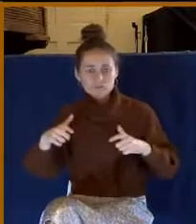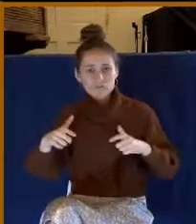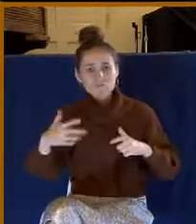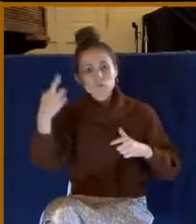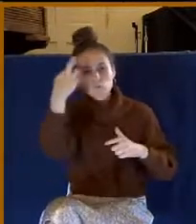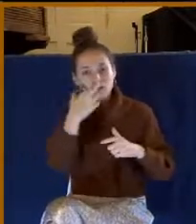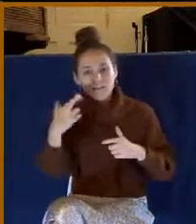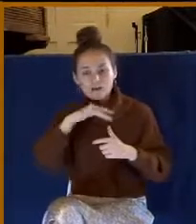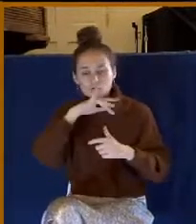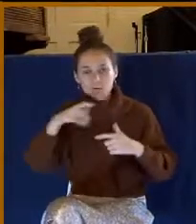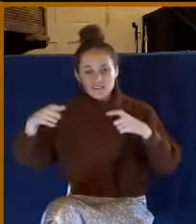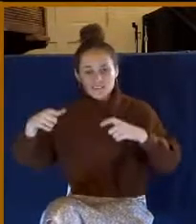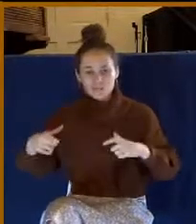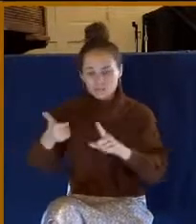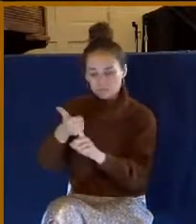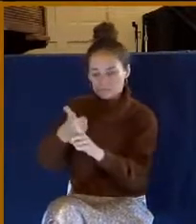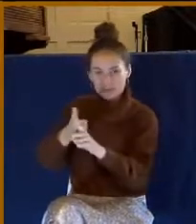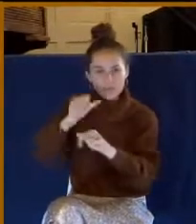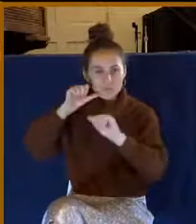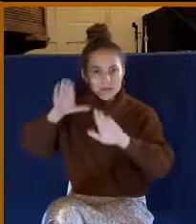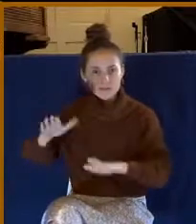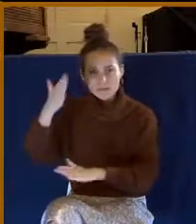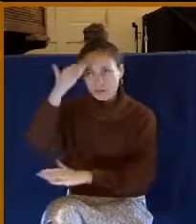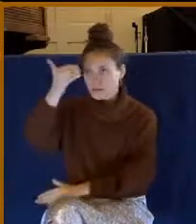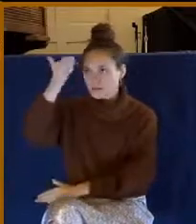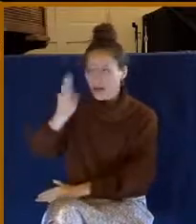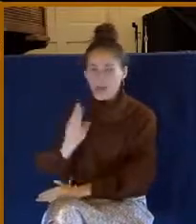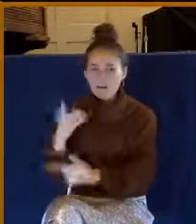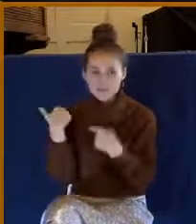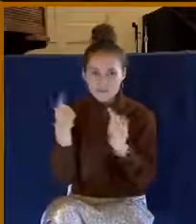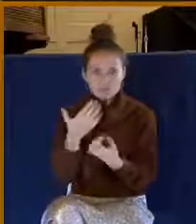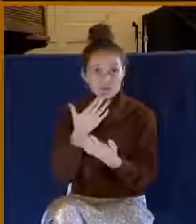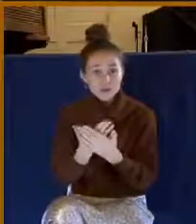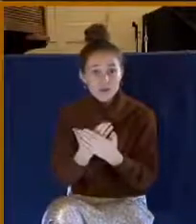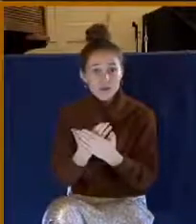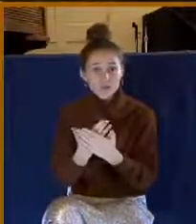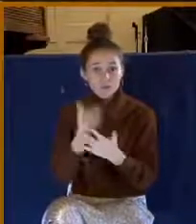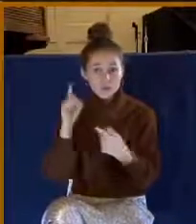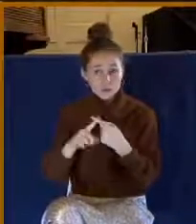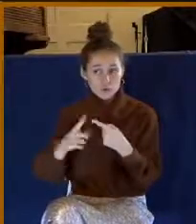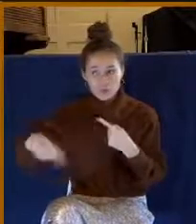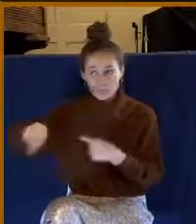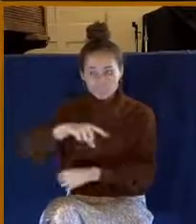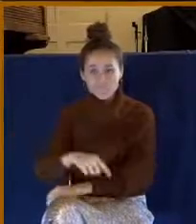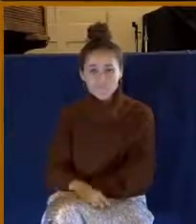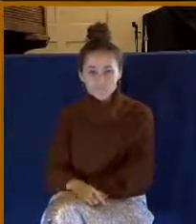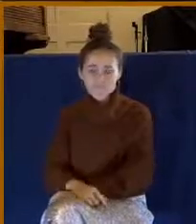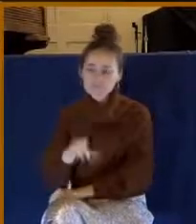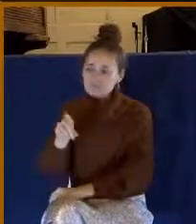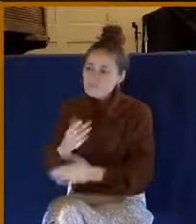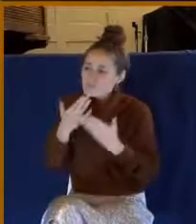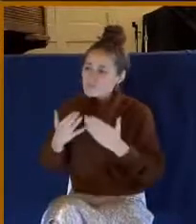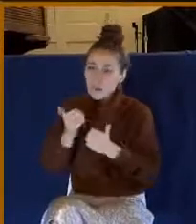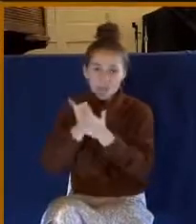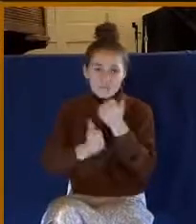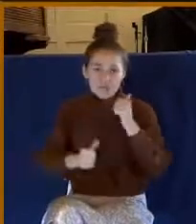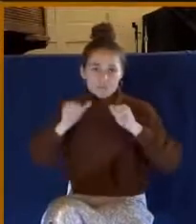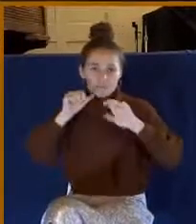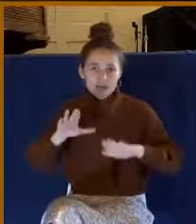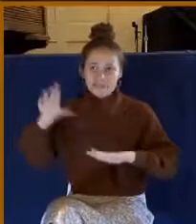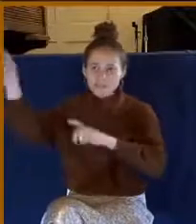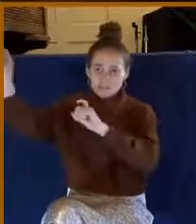good to you. So we should be thankful for every blessing that God gives. Just the simple